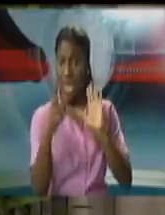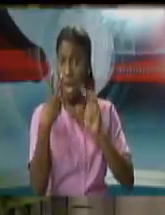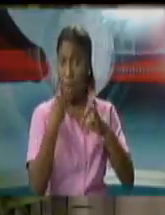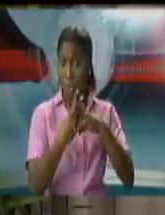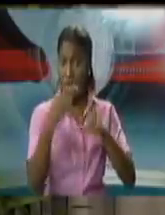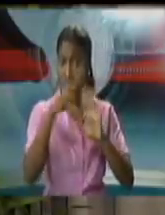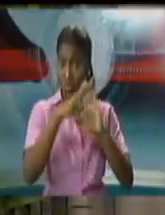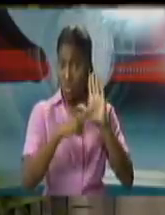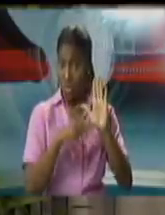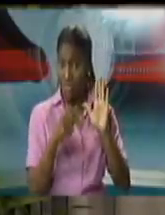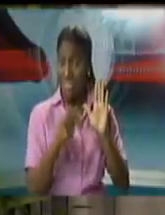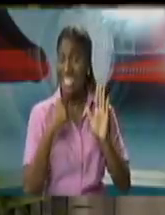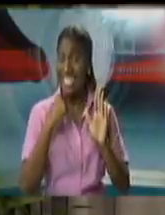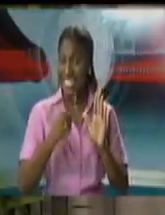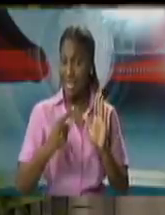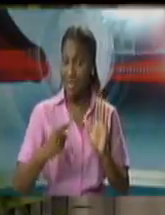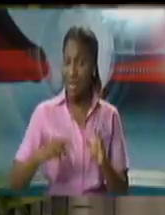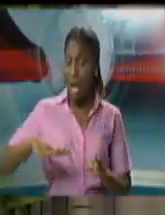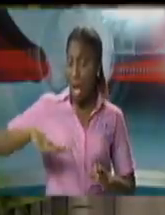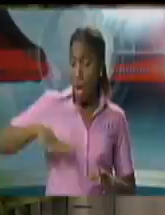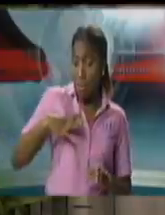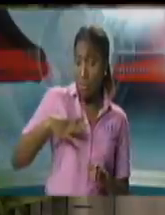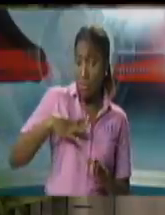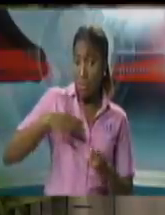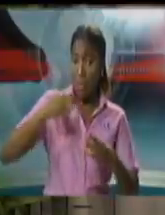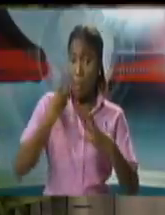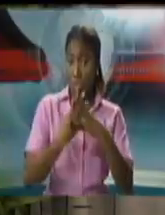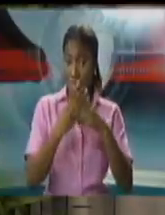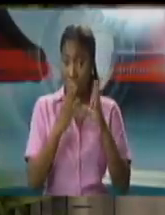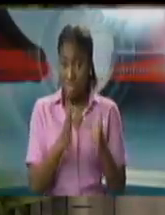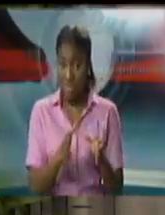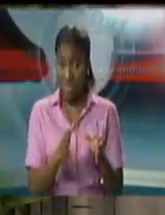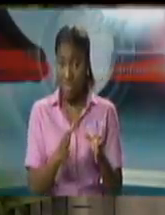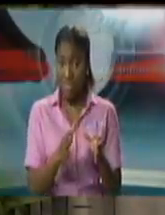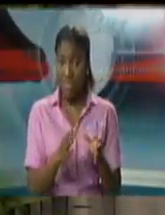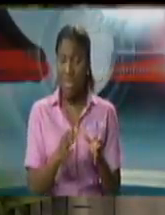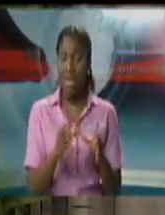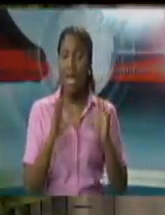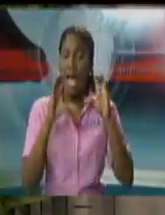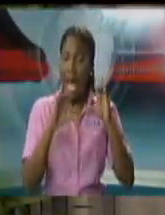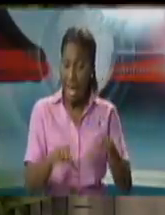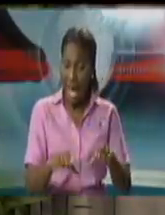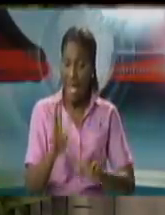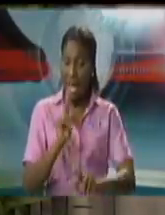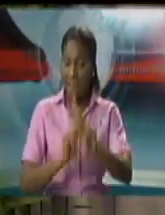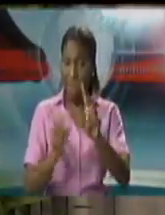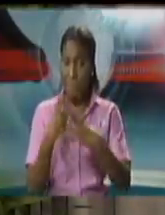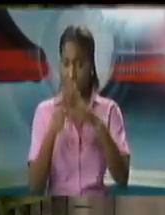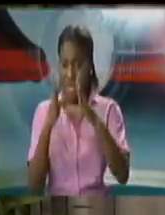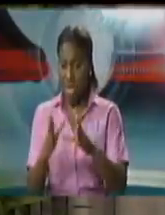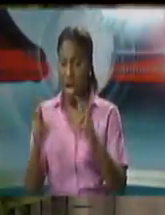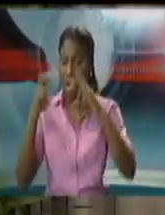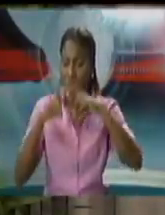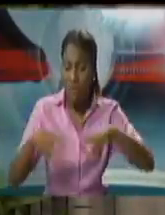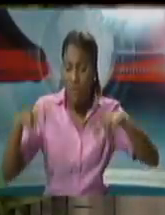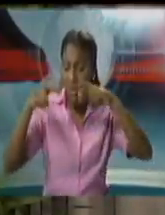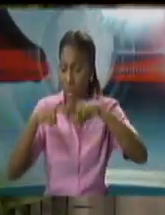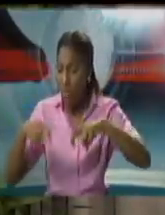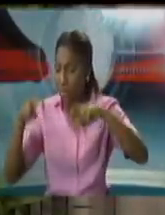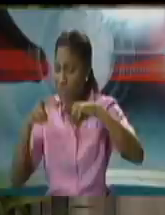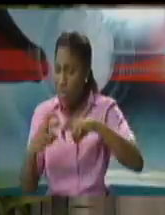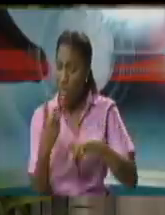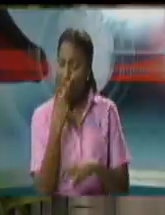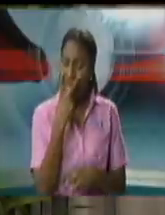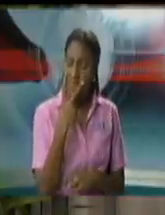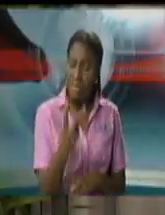commission of prisons to put people into a review process depending upon all of the circumstances of their